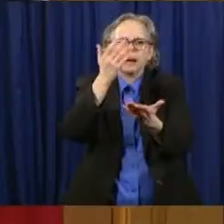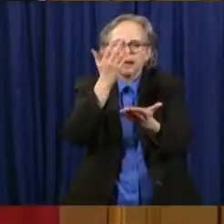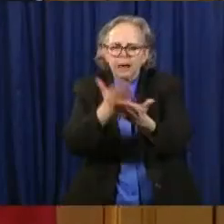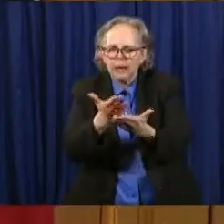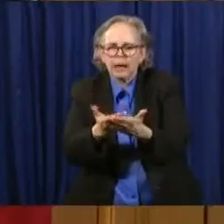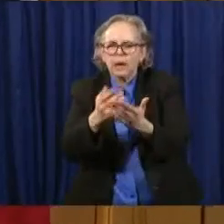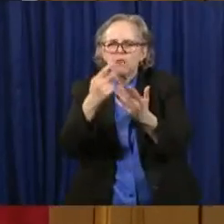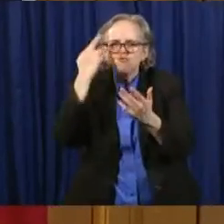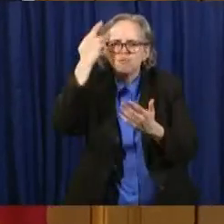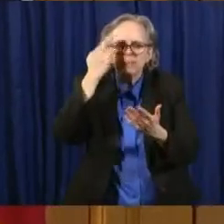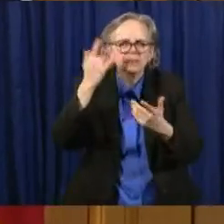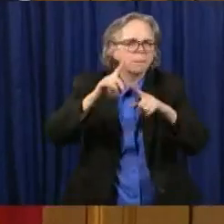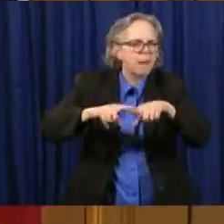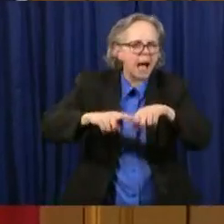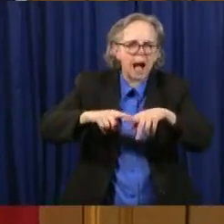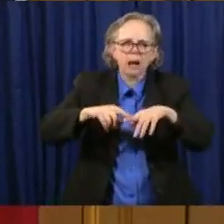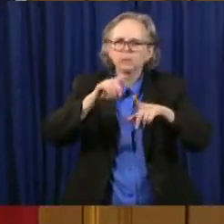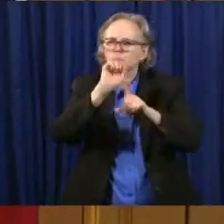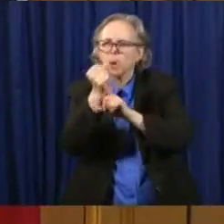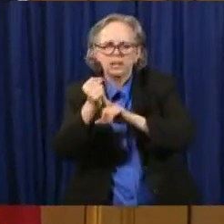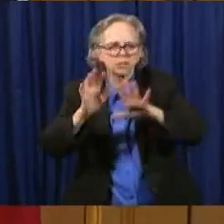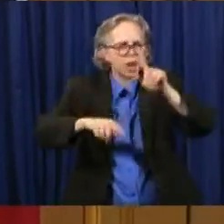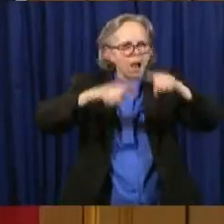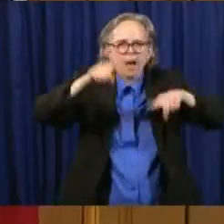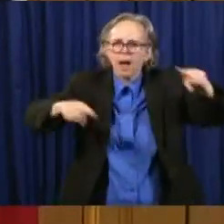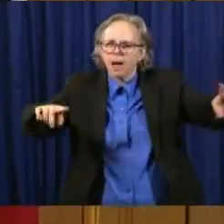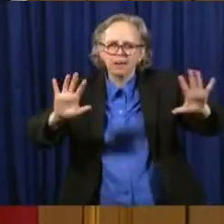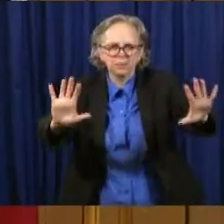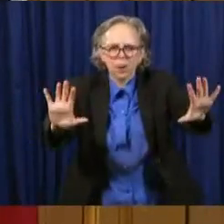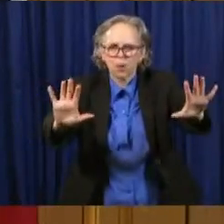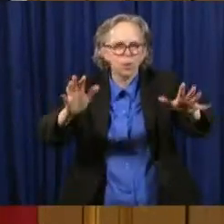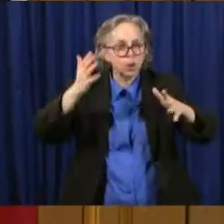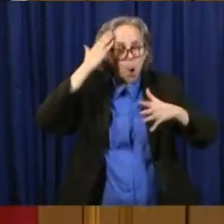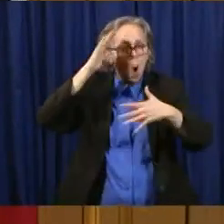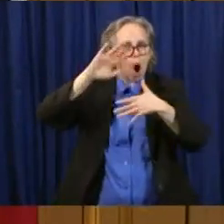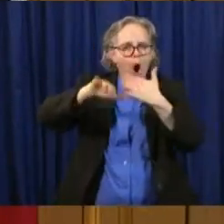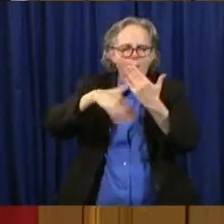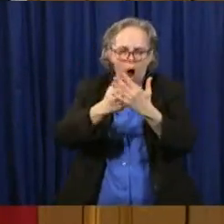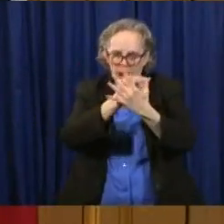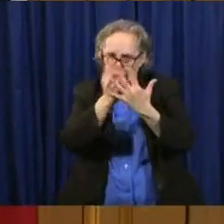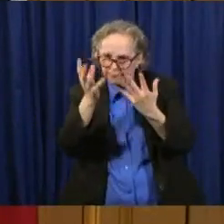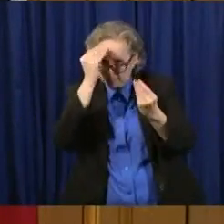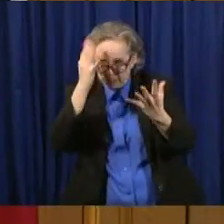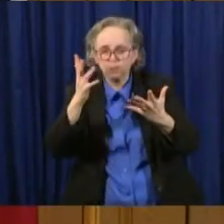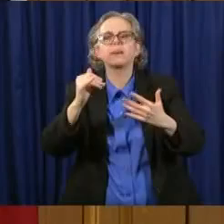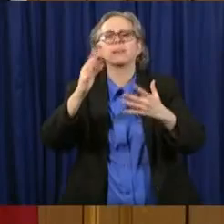You'd have to know all the facts of what the circumstance was. Thank you.